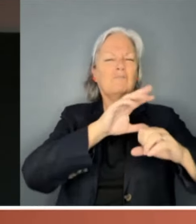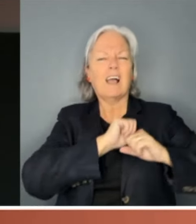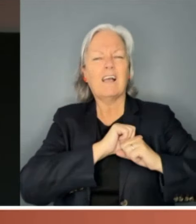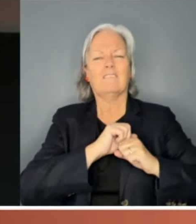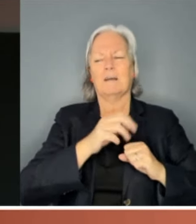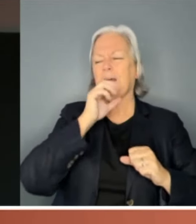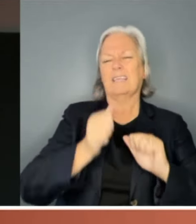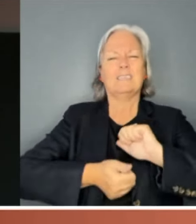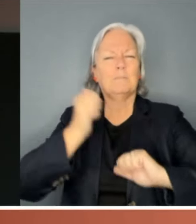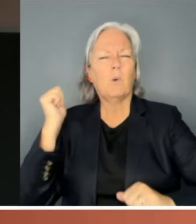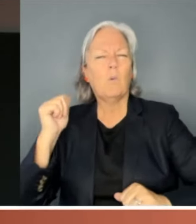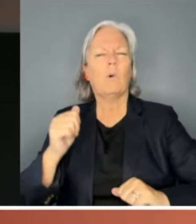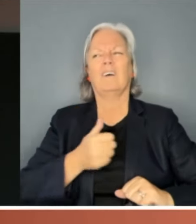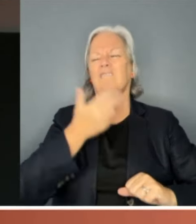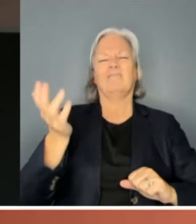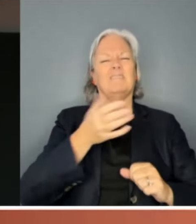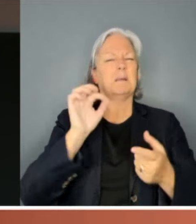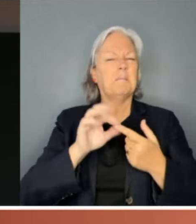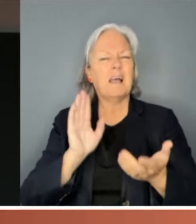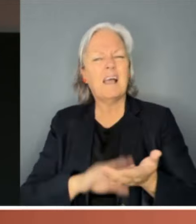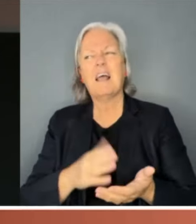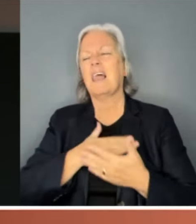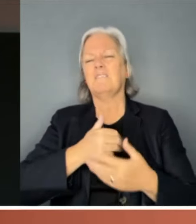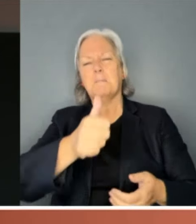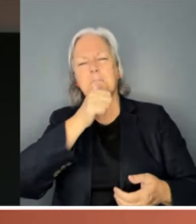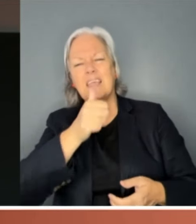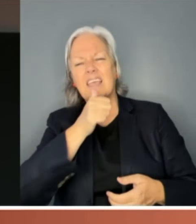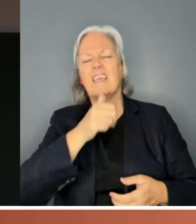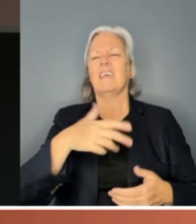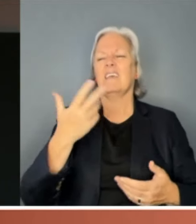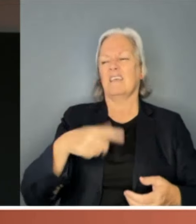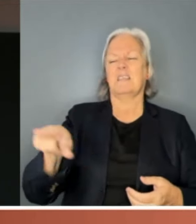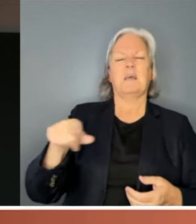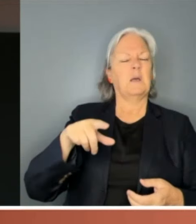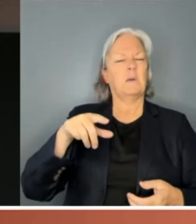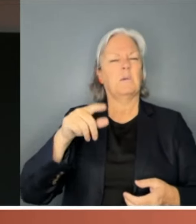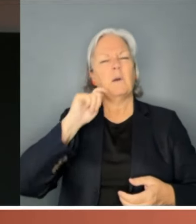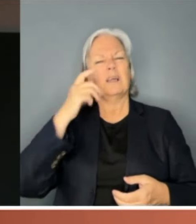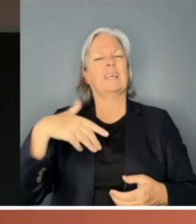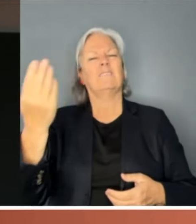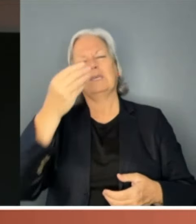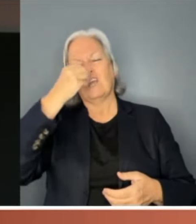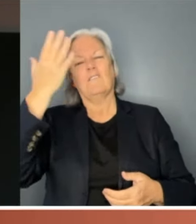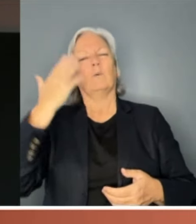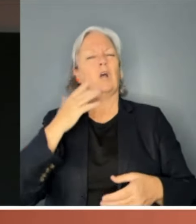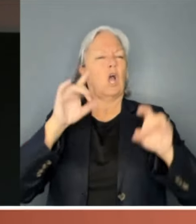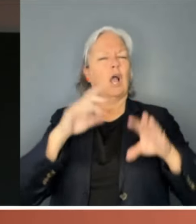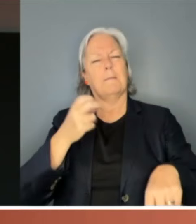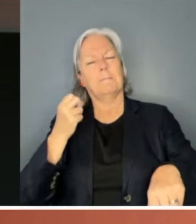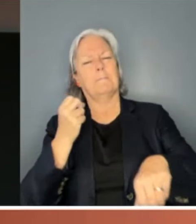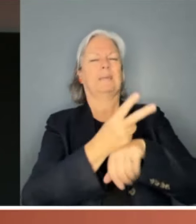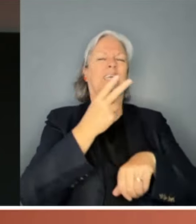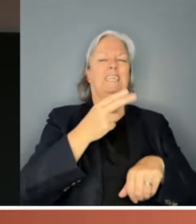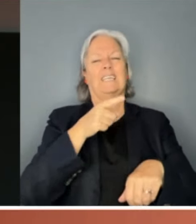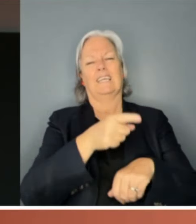ruddy PMs who love a beer and bugger the employer who won't give you a day off when the Aussies beat the Yanks with our winged keel.